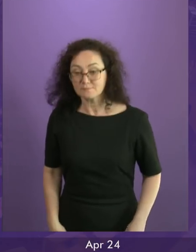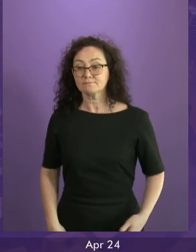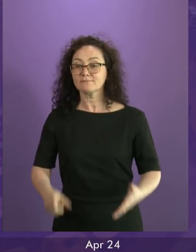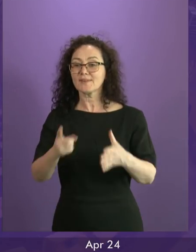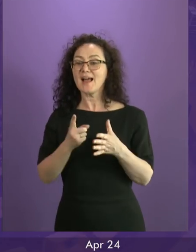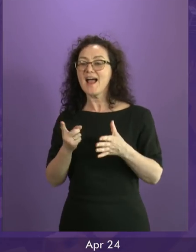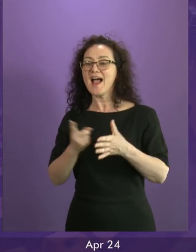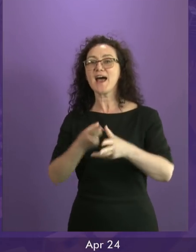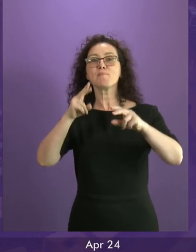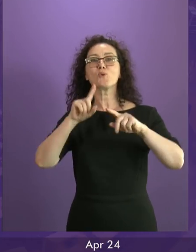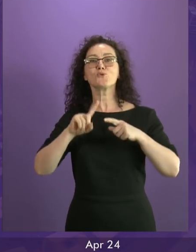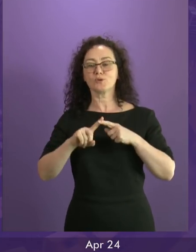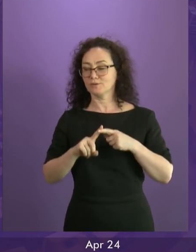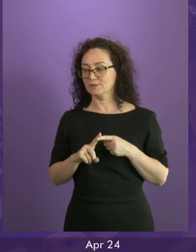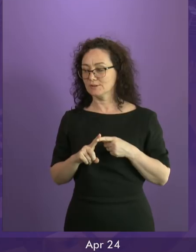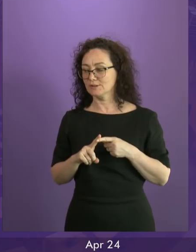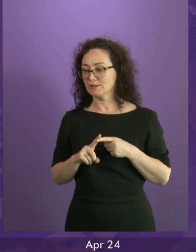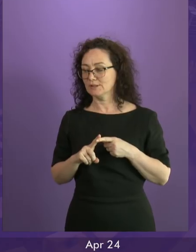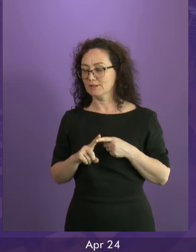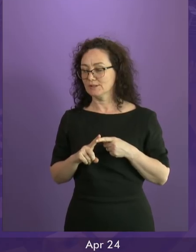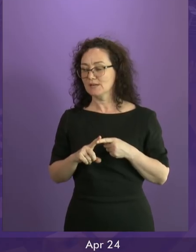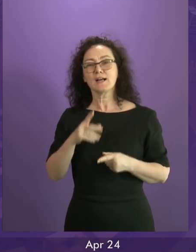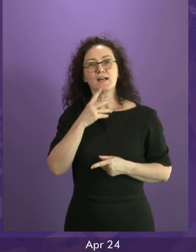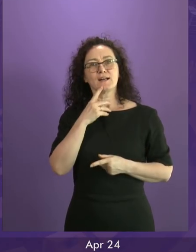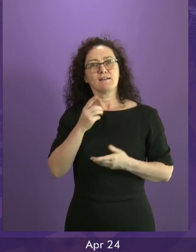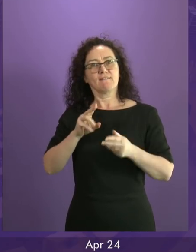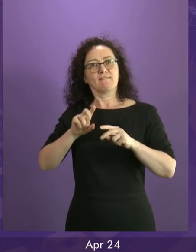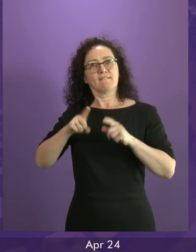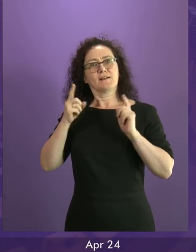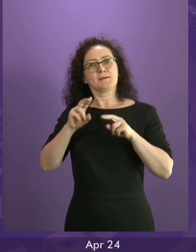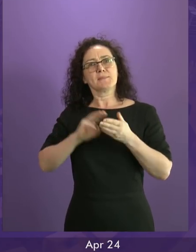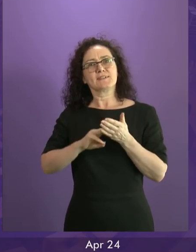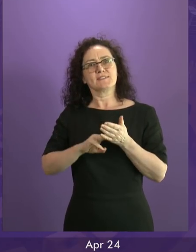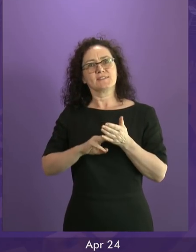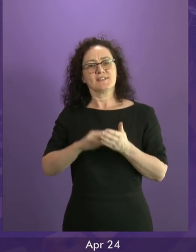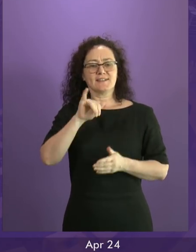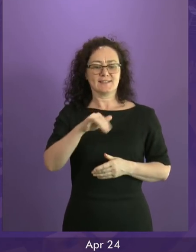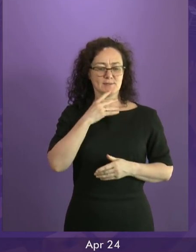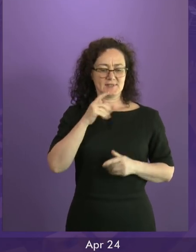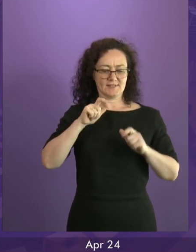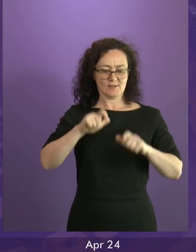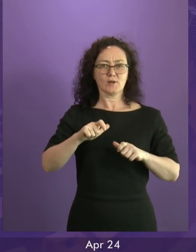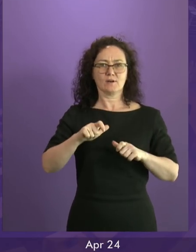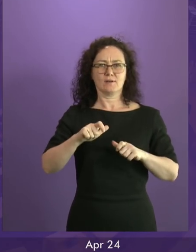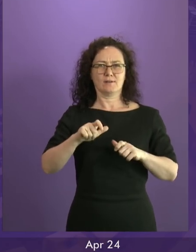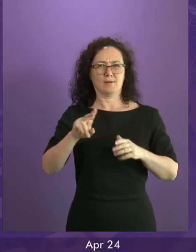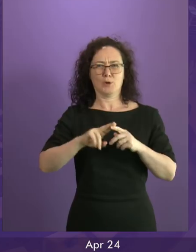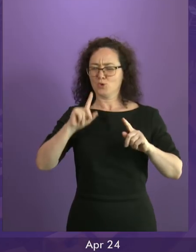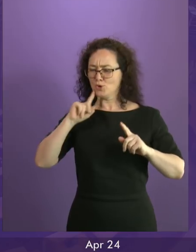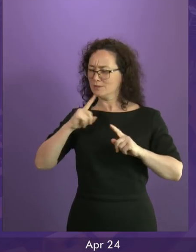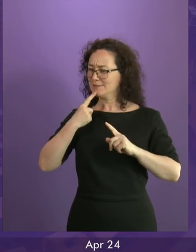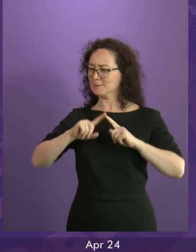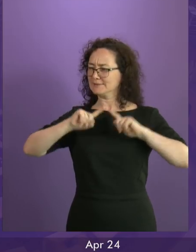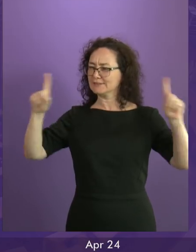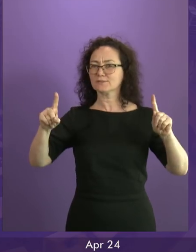I quote, it's disingenuous to say no means out and yes means in, when actually, the opposite is true. No means we stay in.